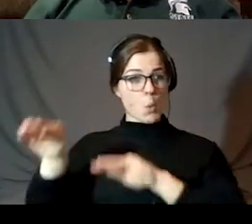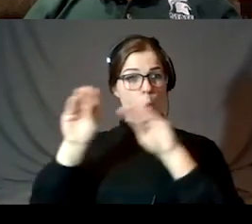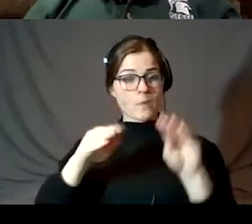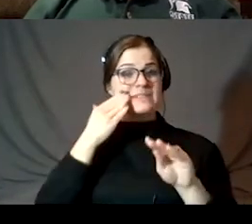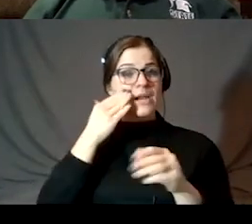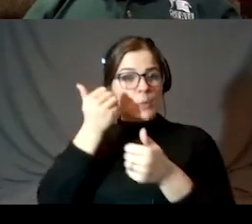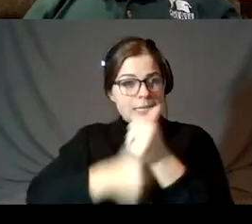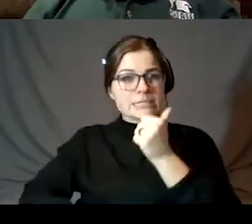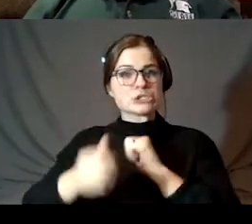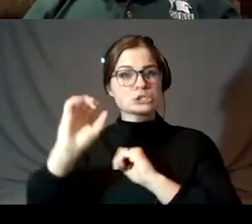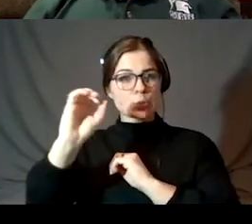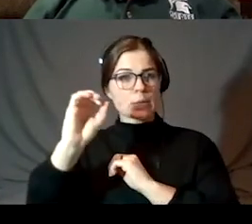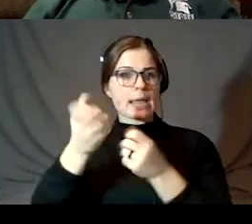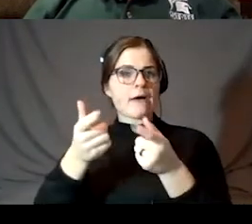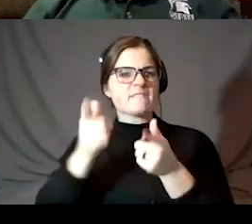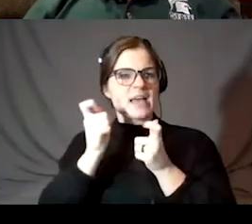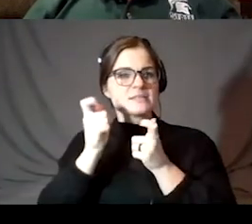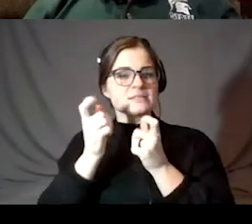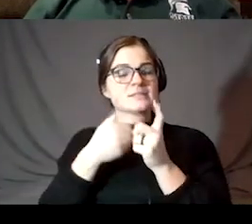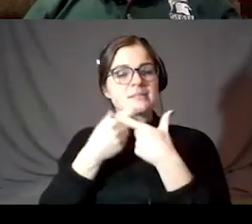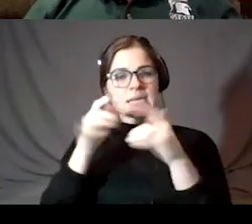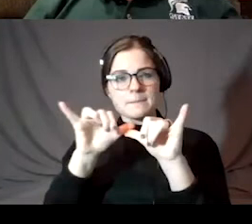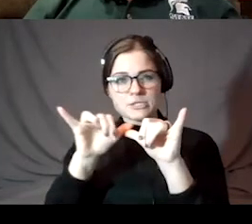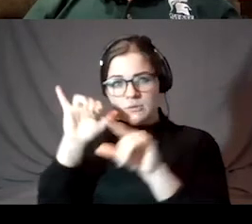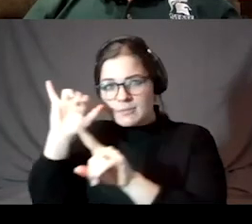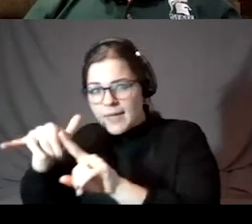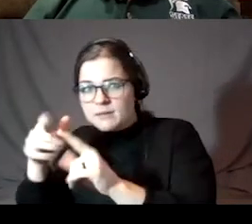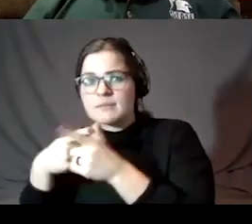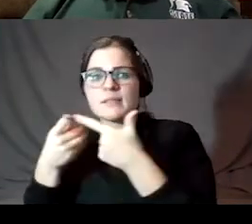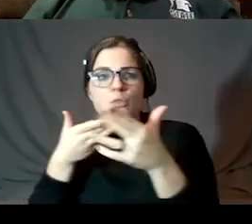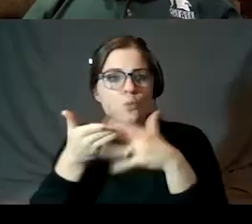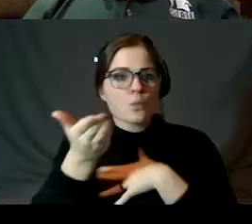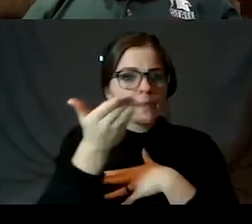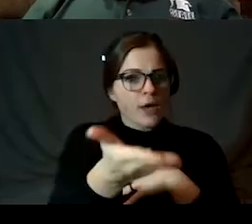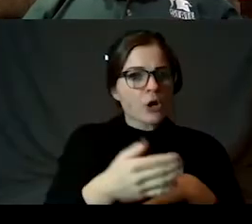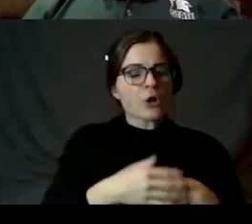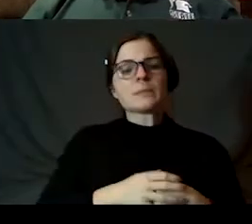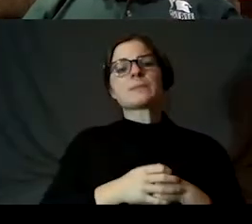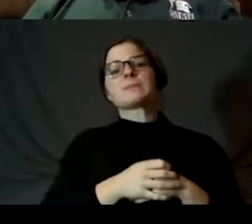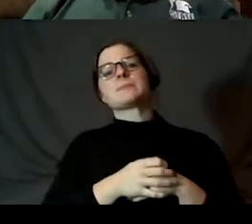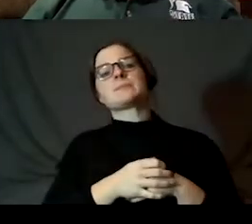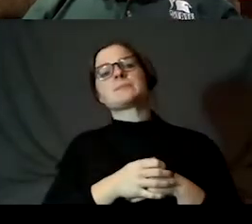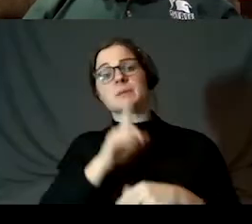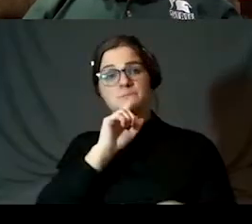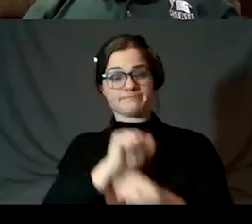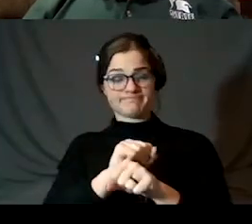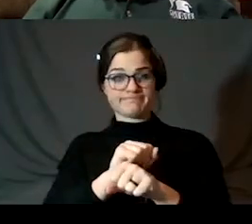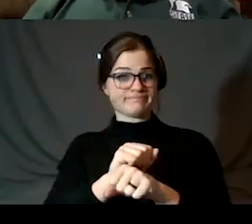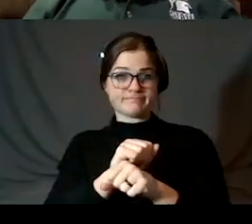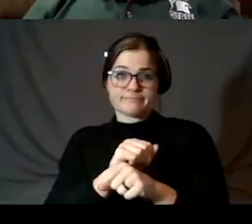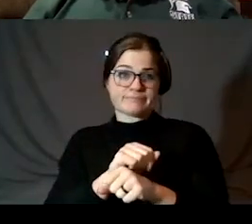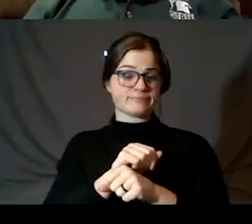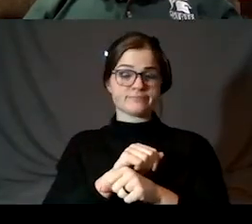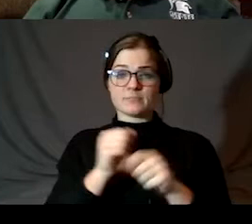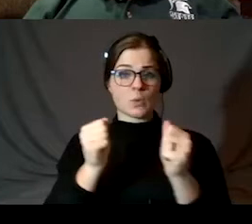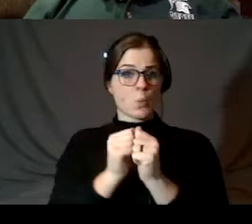degree. And he measured how far this was and how fast it went through there. And basically, without